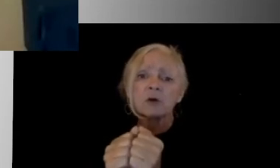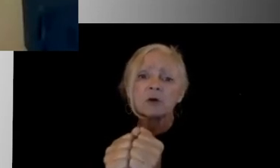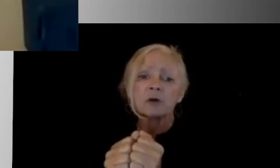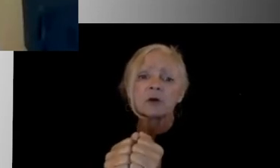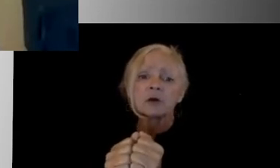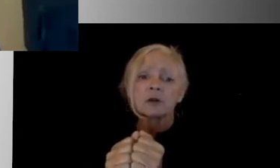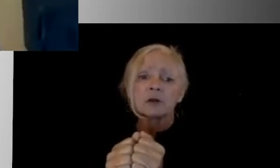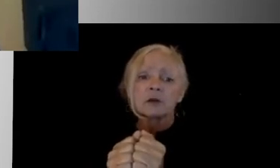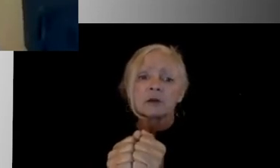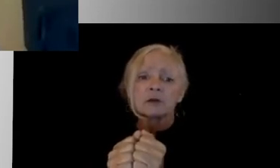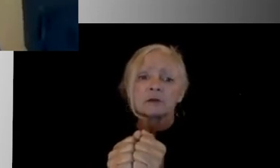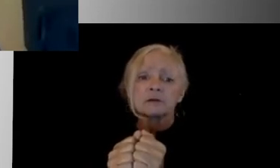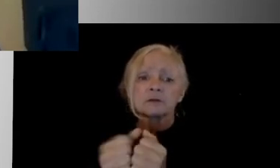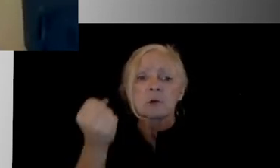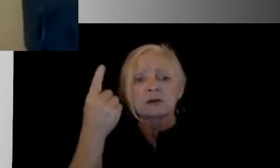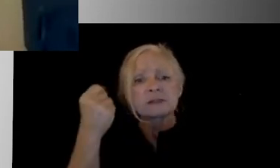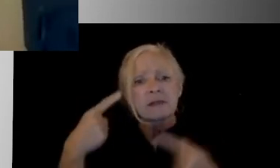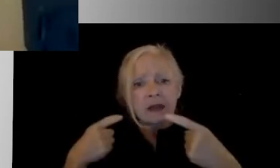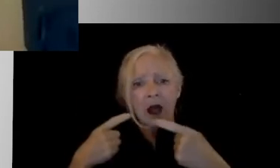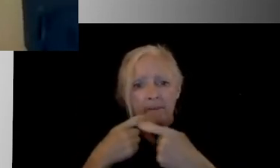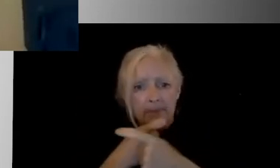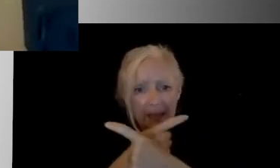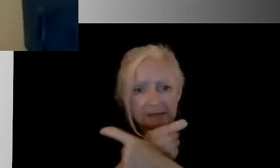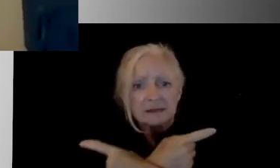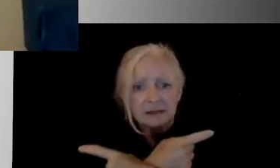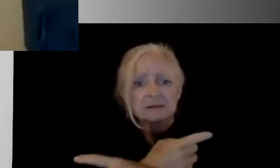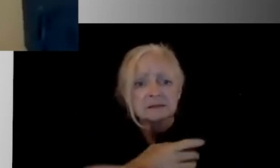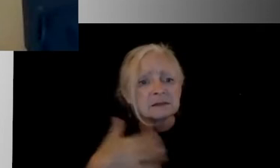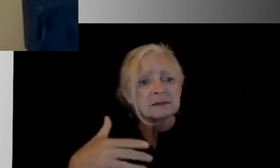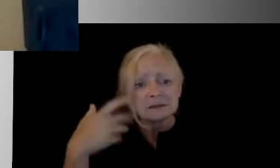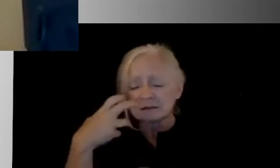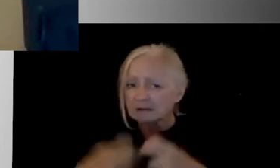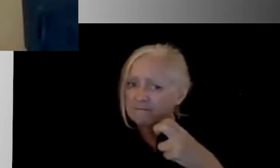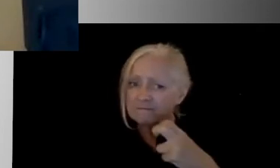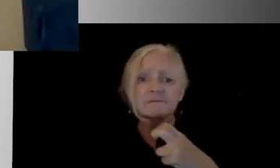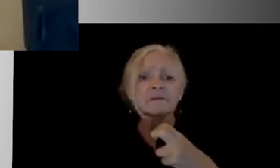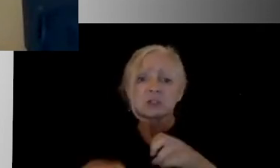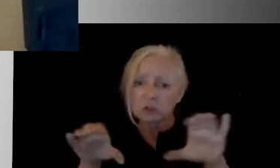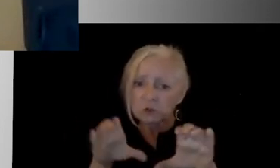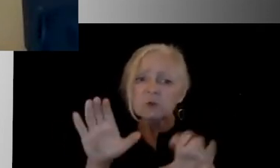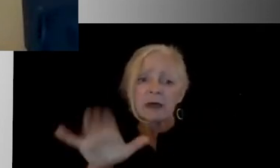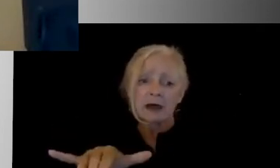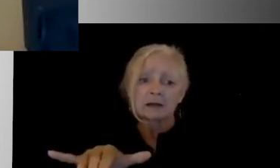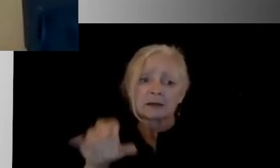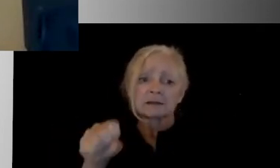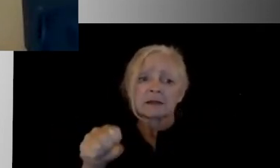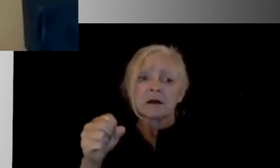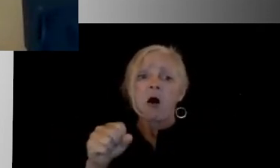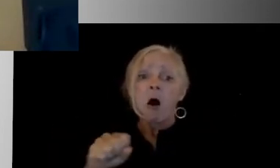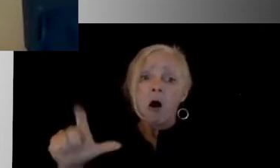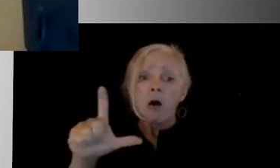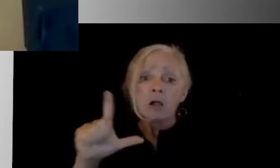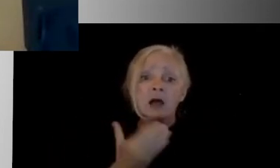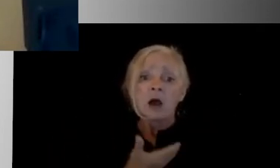understand the complexities with that. It's a really hard thing to do. And, you know, lots, all of our schools that we've worked with